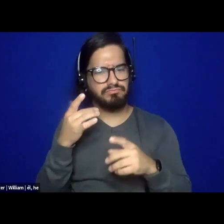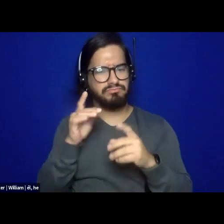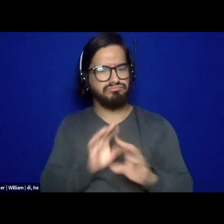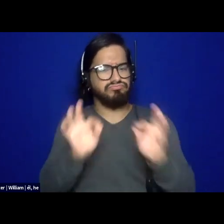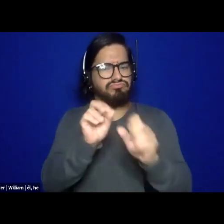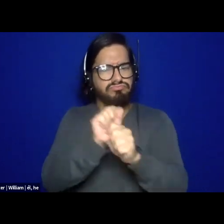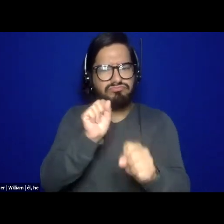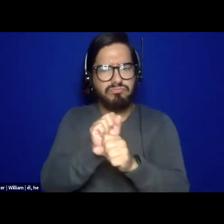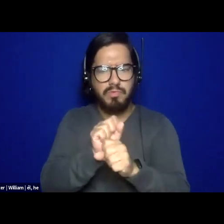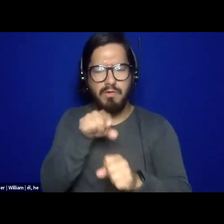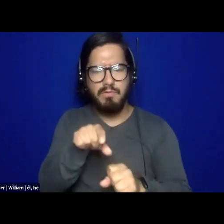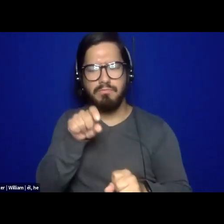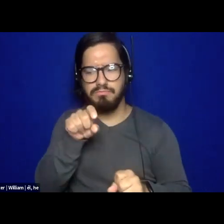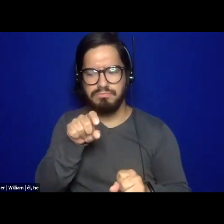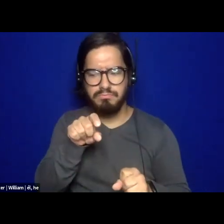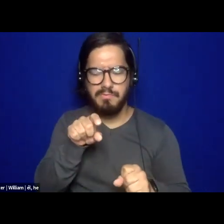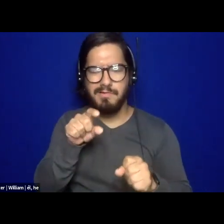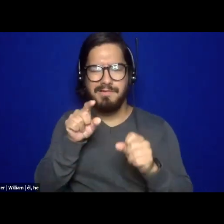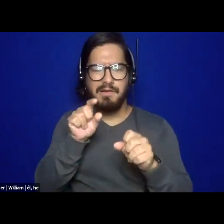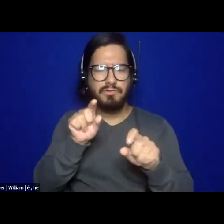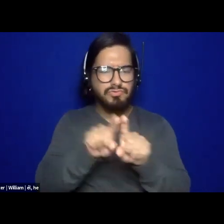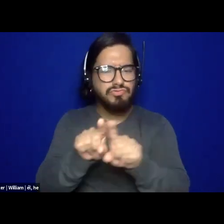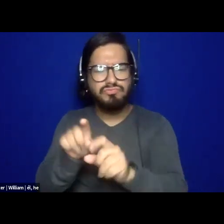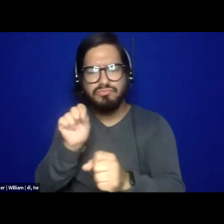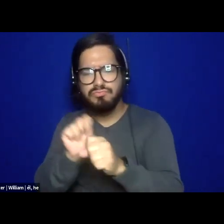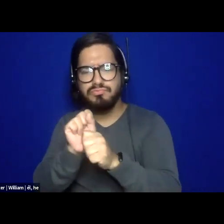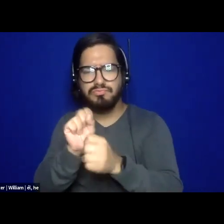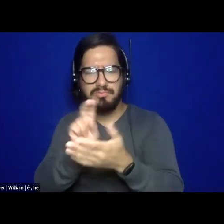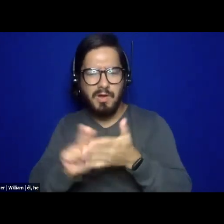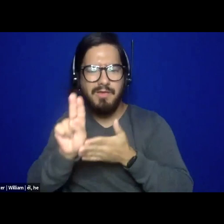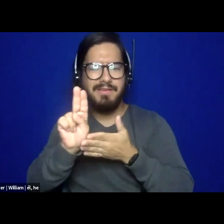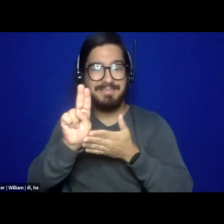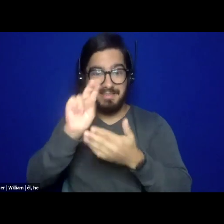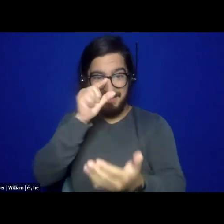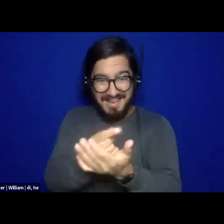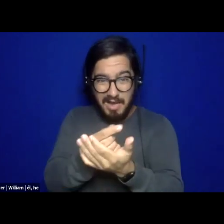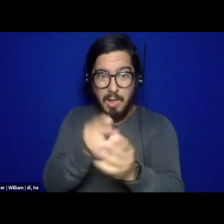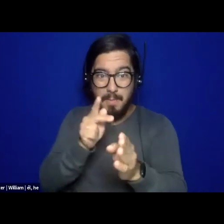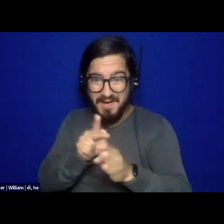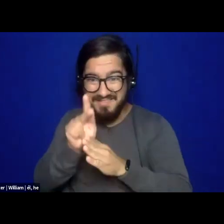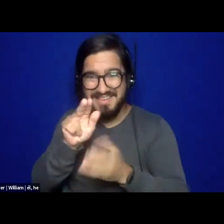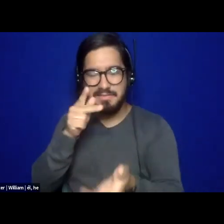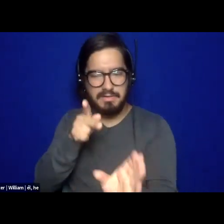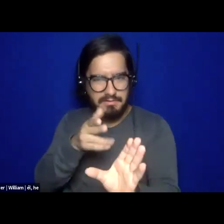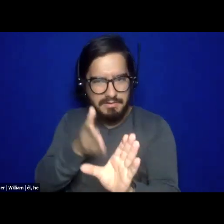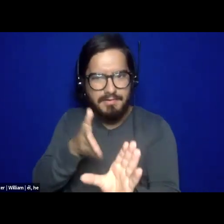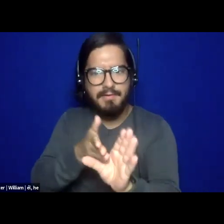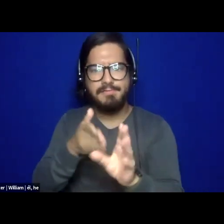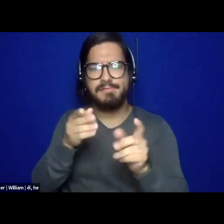I also teach at the University of Denver Graduate School of Professional Psychology. And I'm the director of programs for our statewide